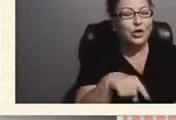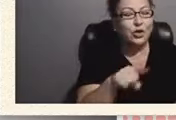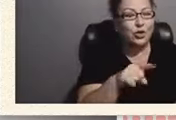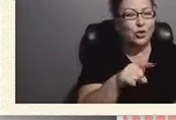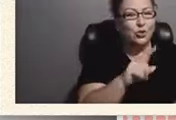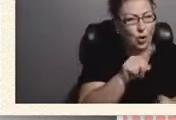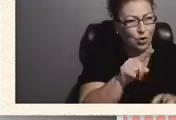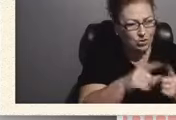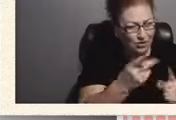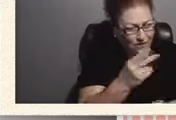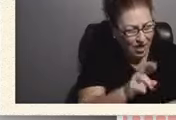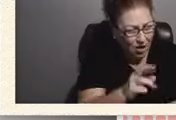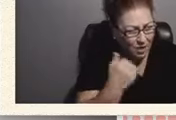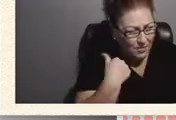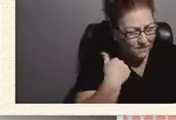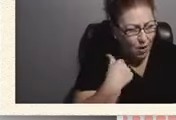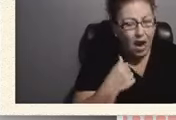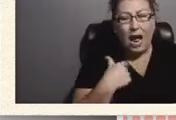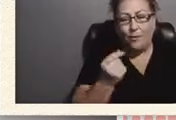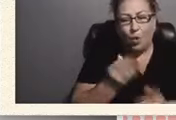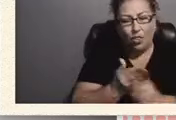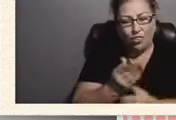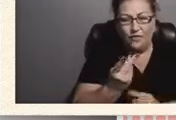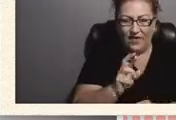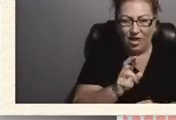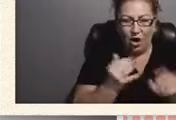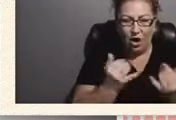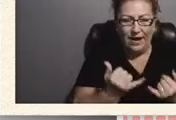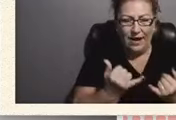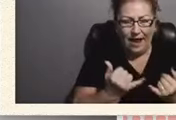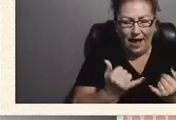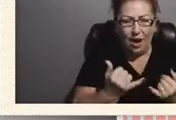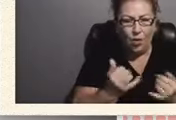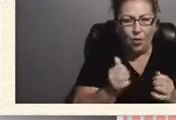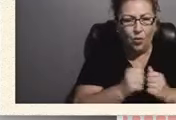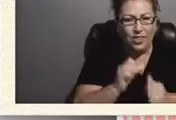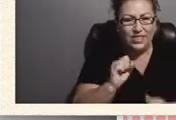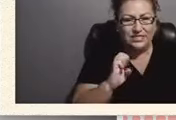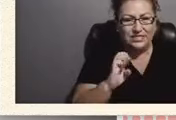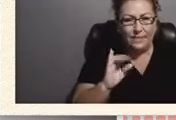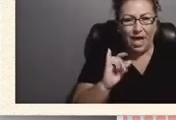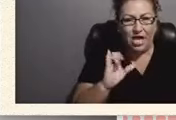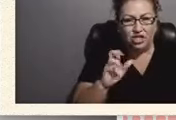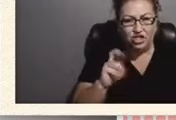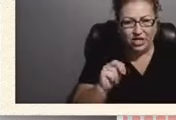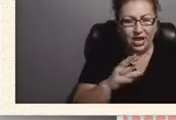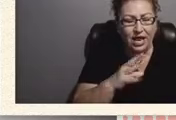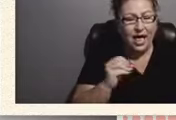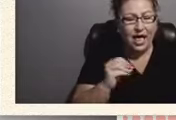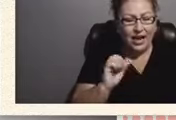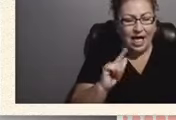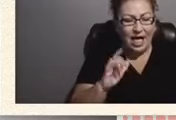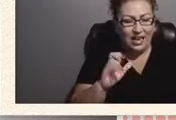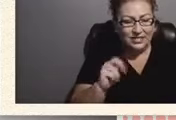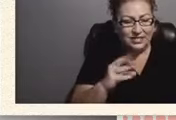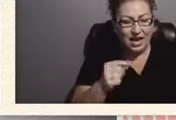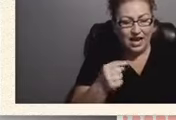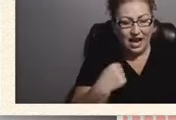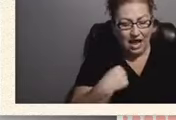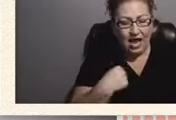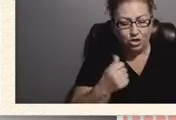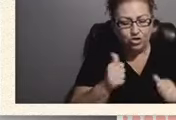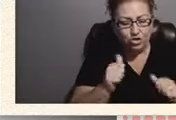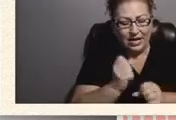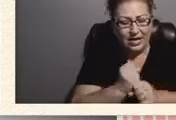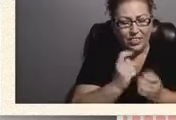rehab? I'm going through the vocational rehab thing now with Sebastian and Allison and I are trying to get the program